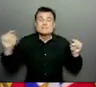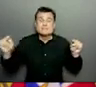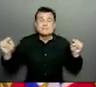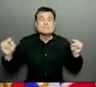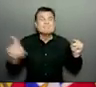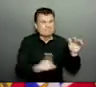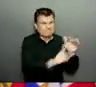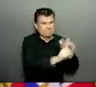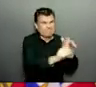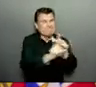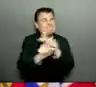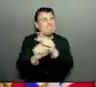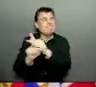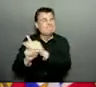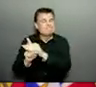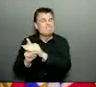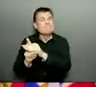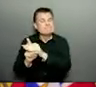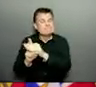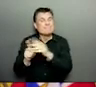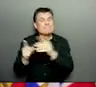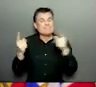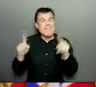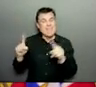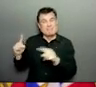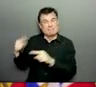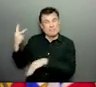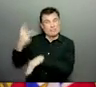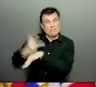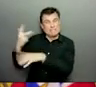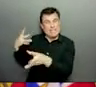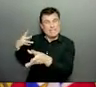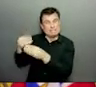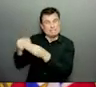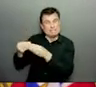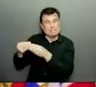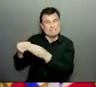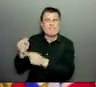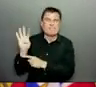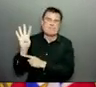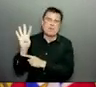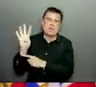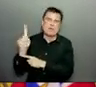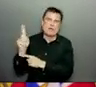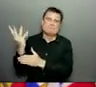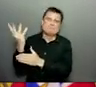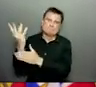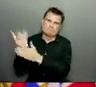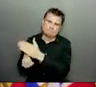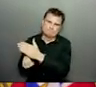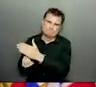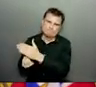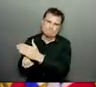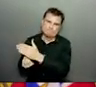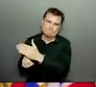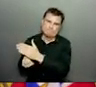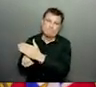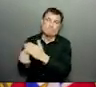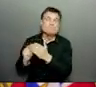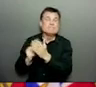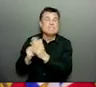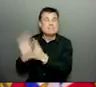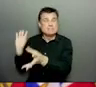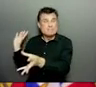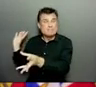people in the past weekend who died from COVID-19, bringing the total number of people who've died to 713